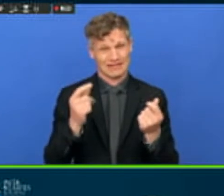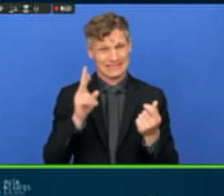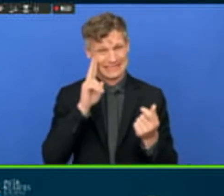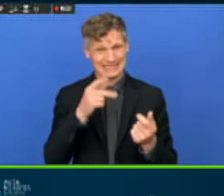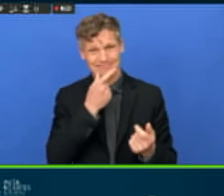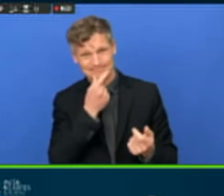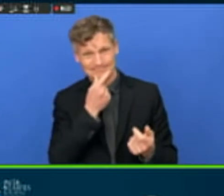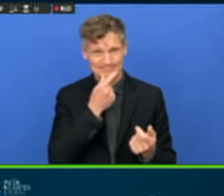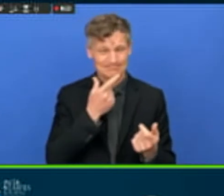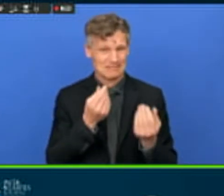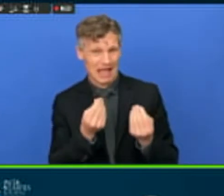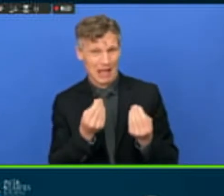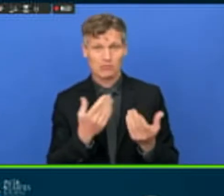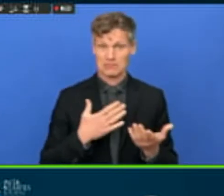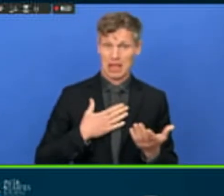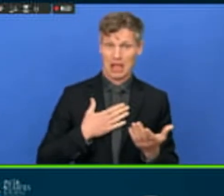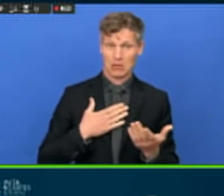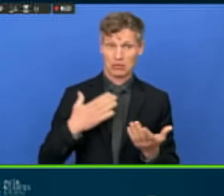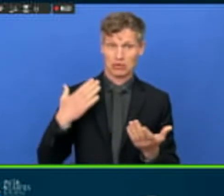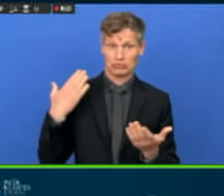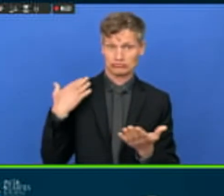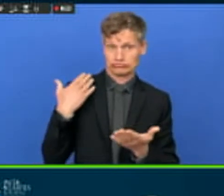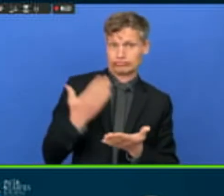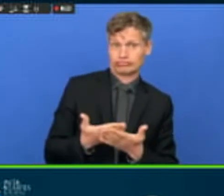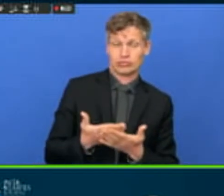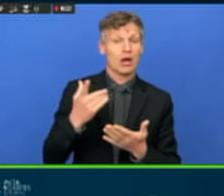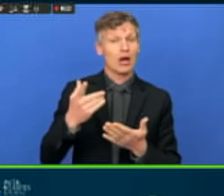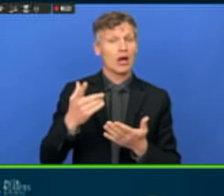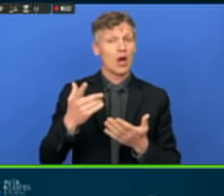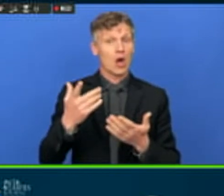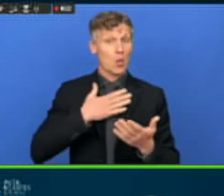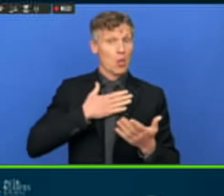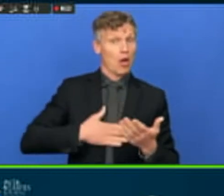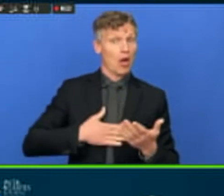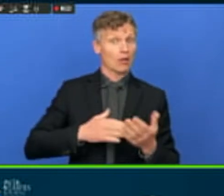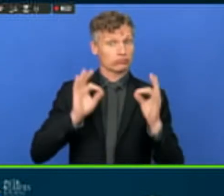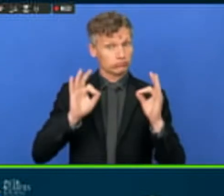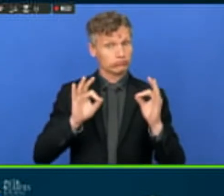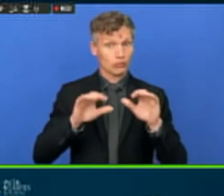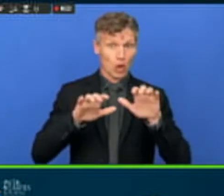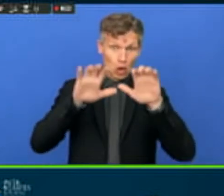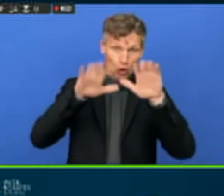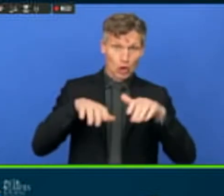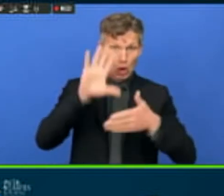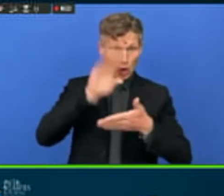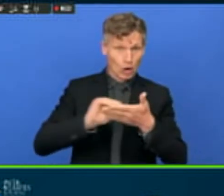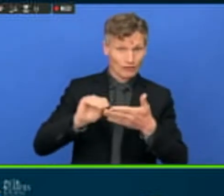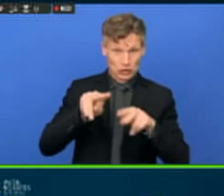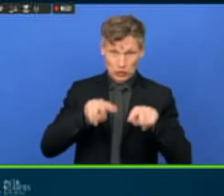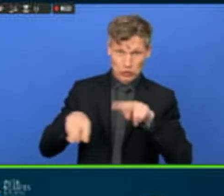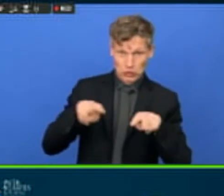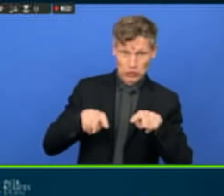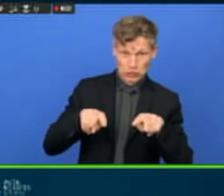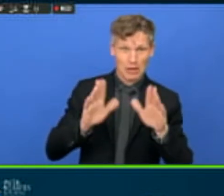to execute a review, we need $15,000